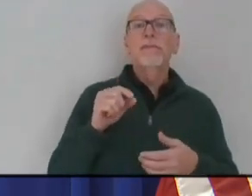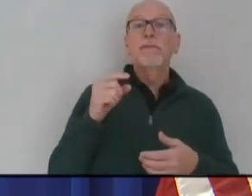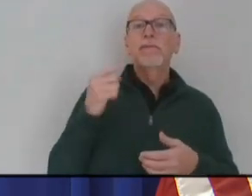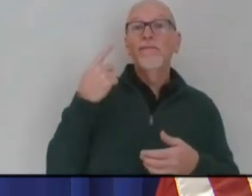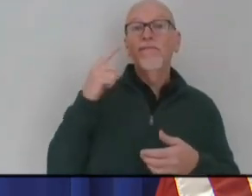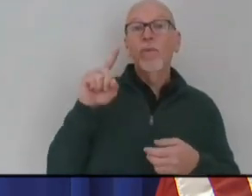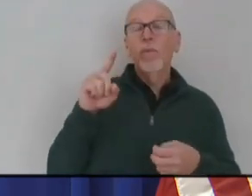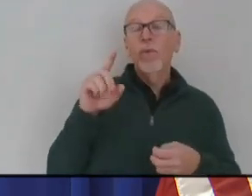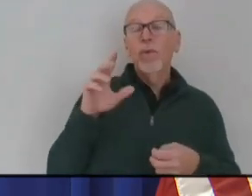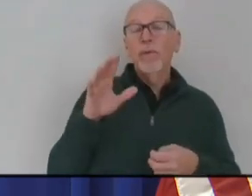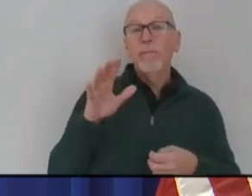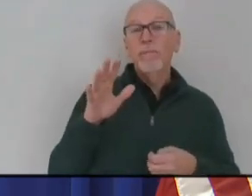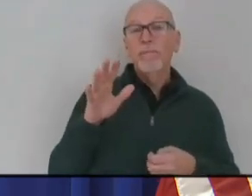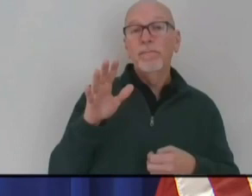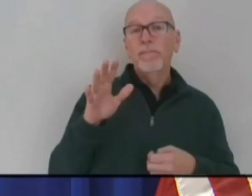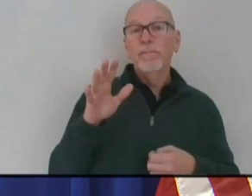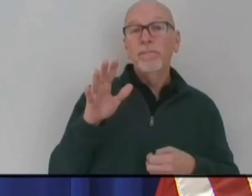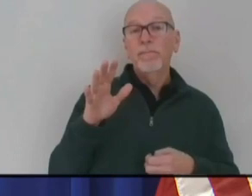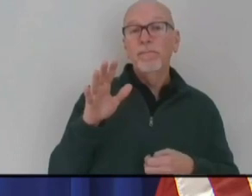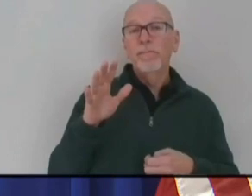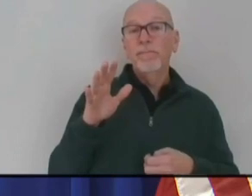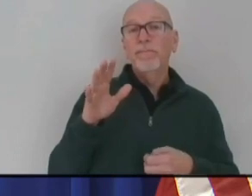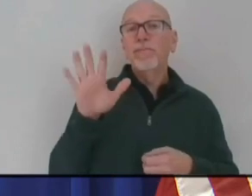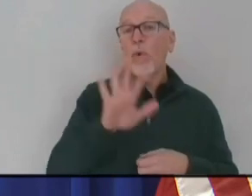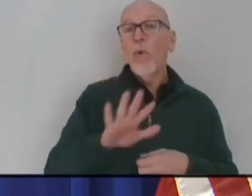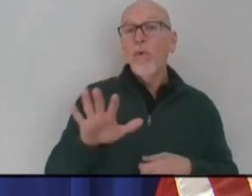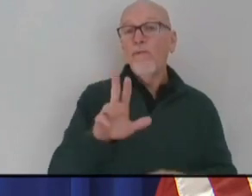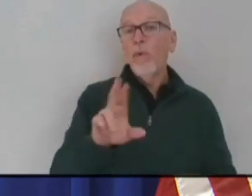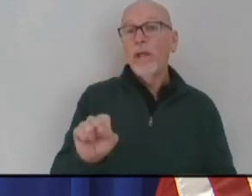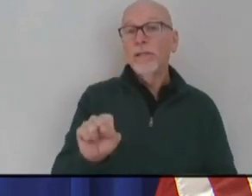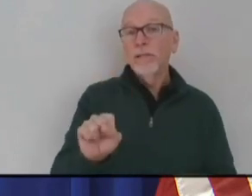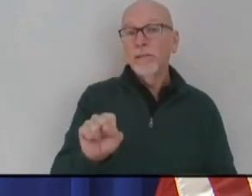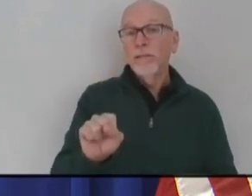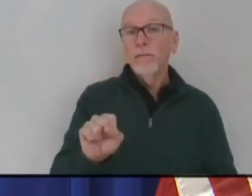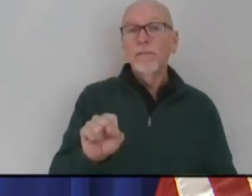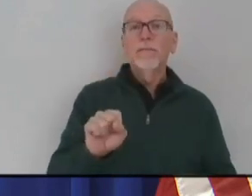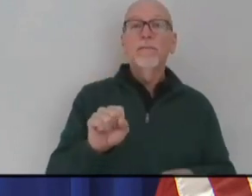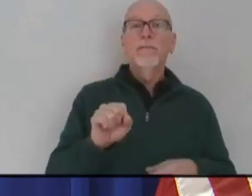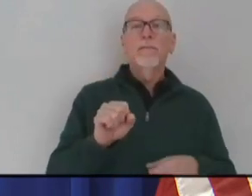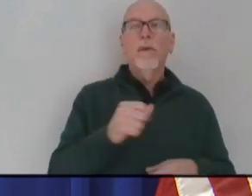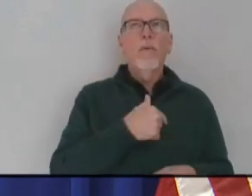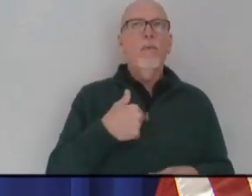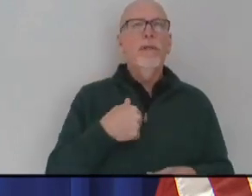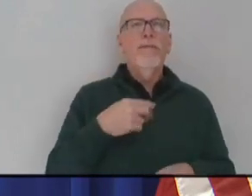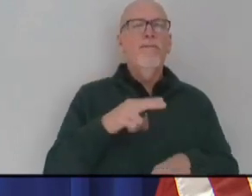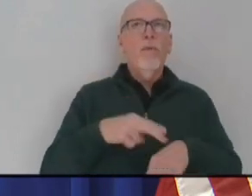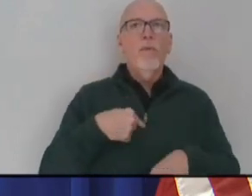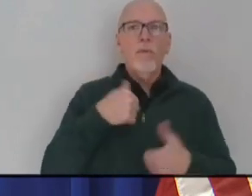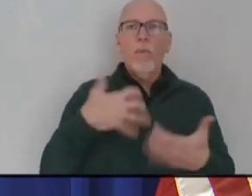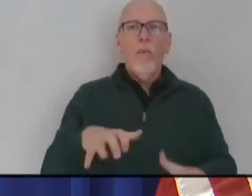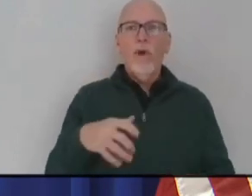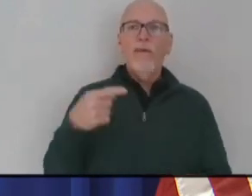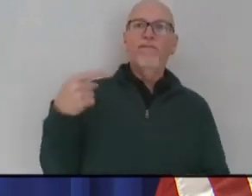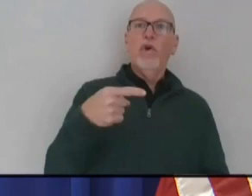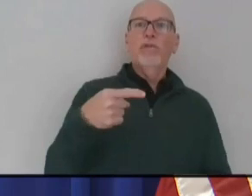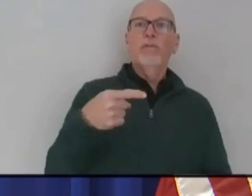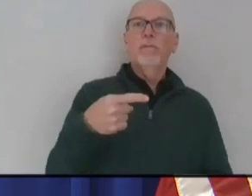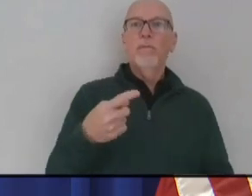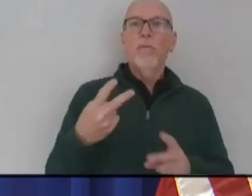throughout the nation, a place where we never want to be, and I don't want us to linger in this neighborhood